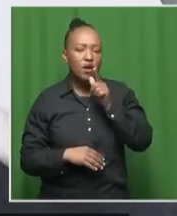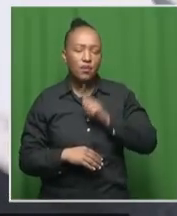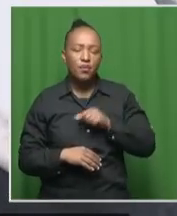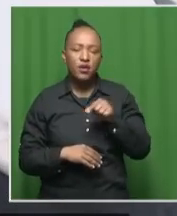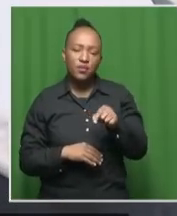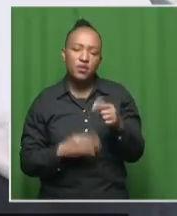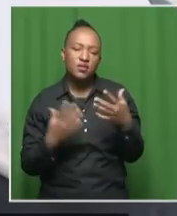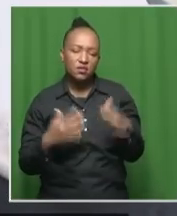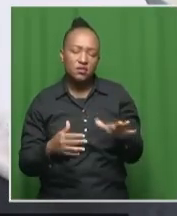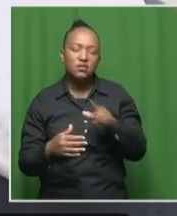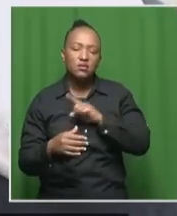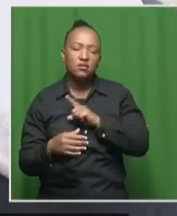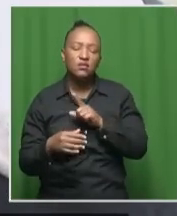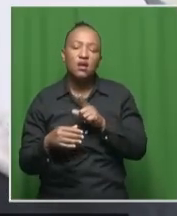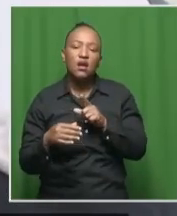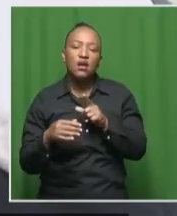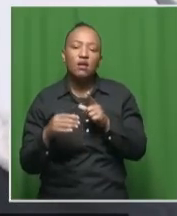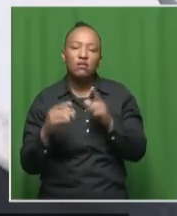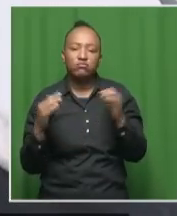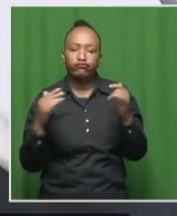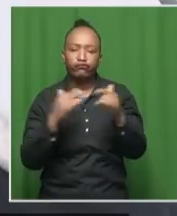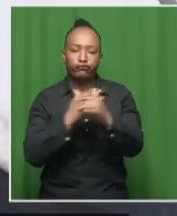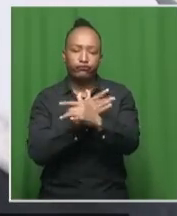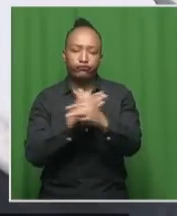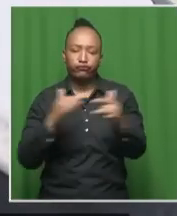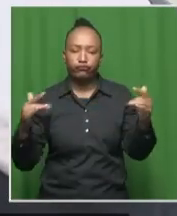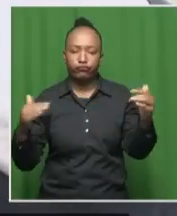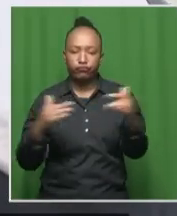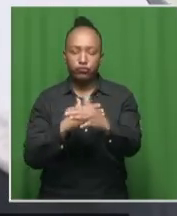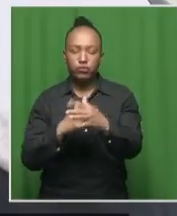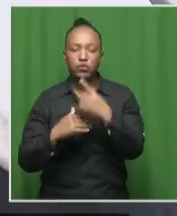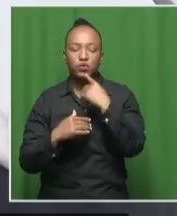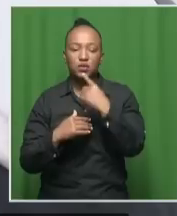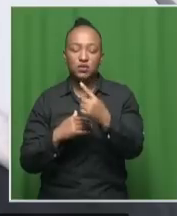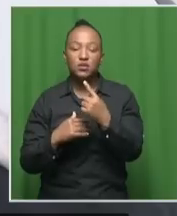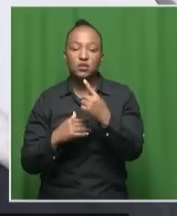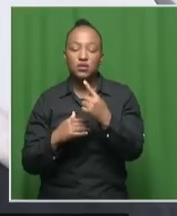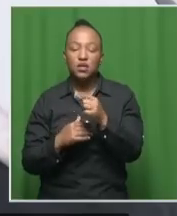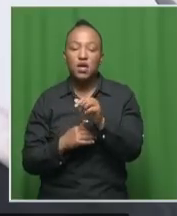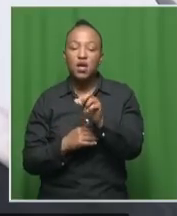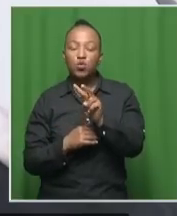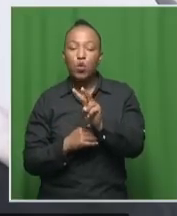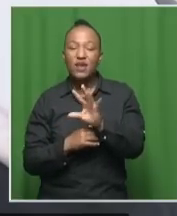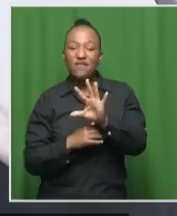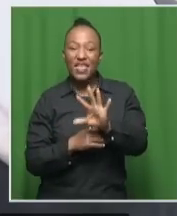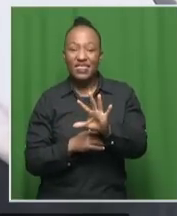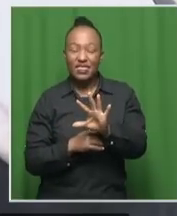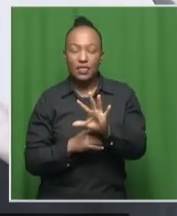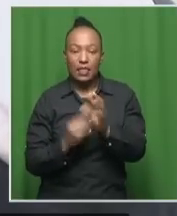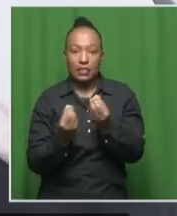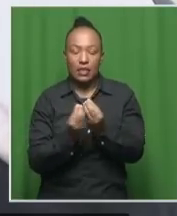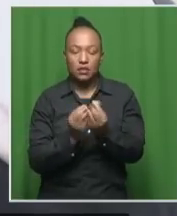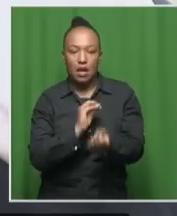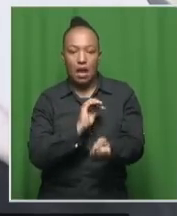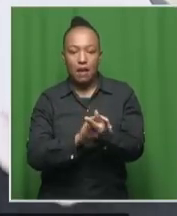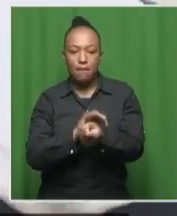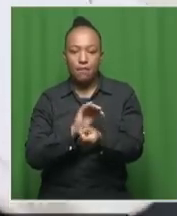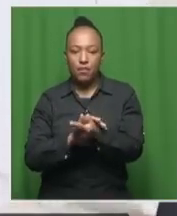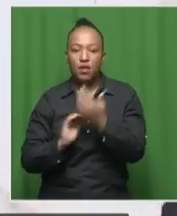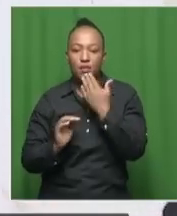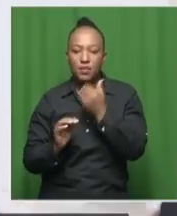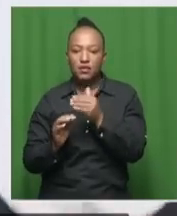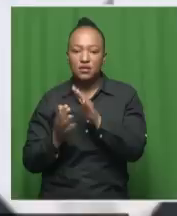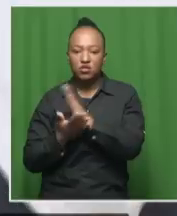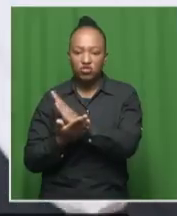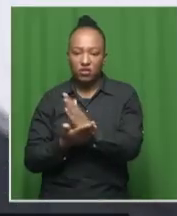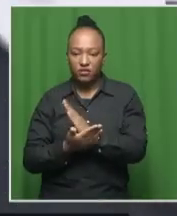movement that happens and you said around the 25th there's a particular movement that happens in this area. If you'd just like to share that with the